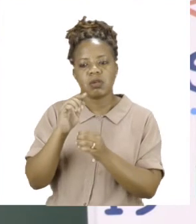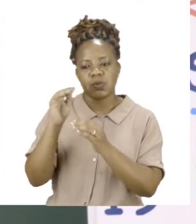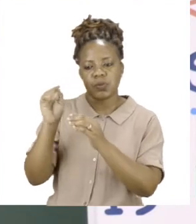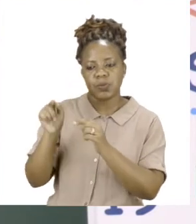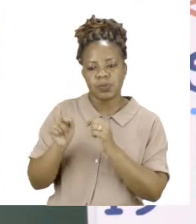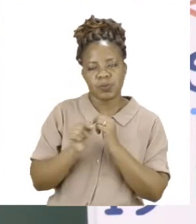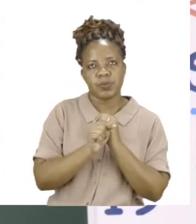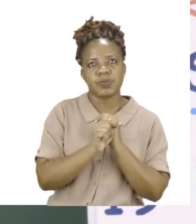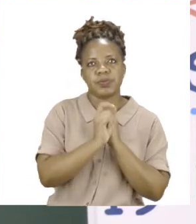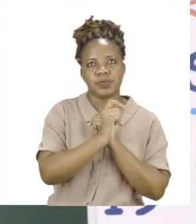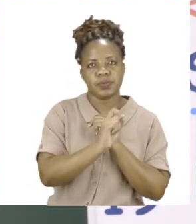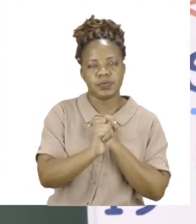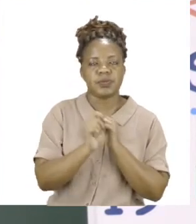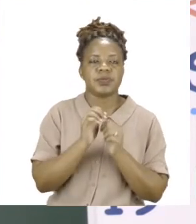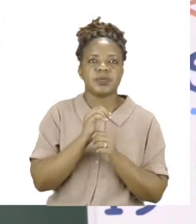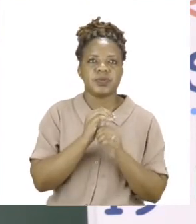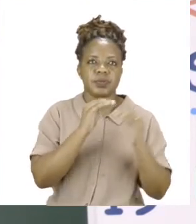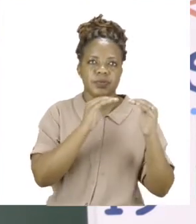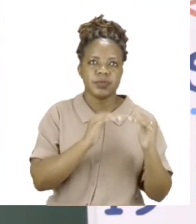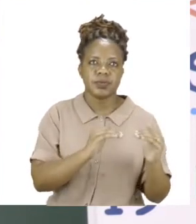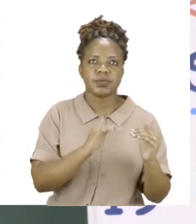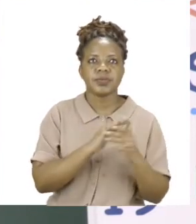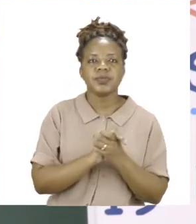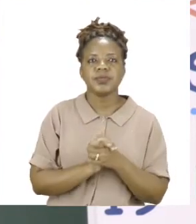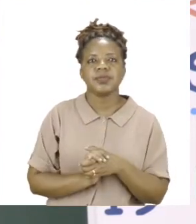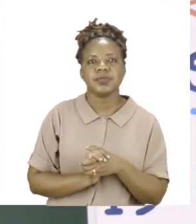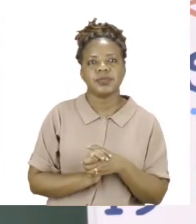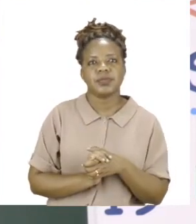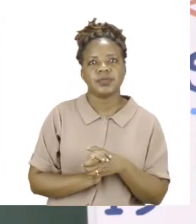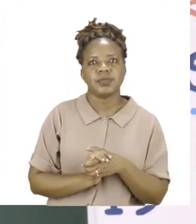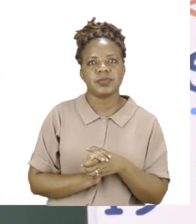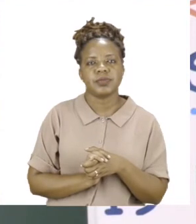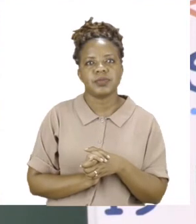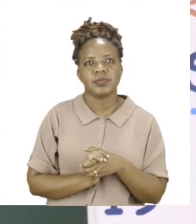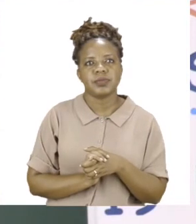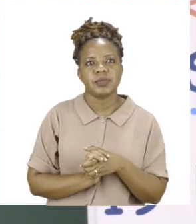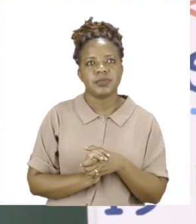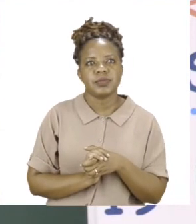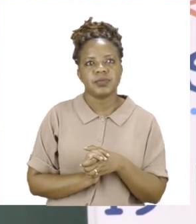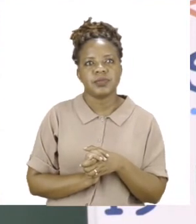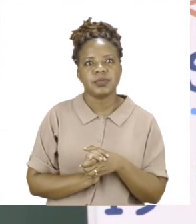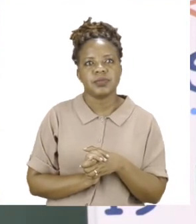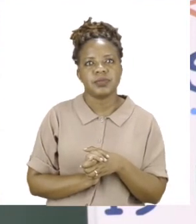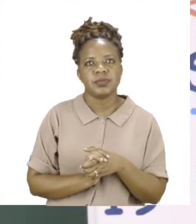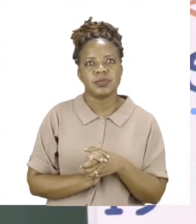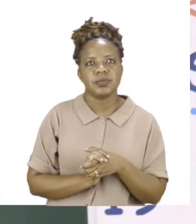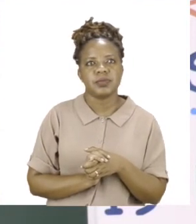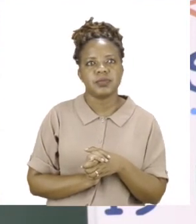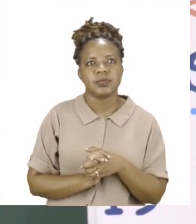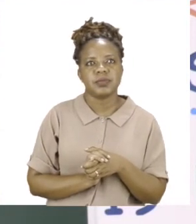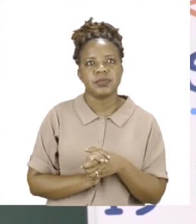of trying to squash my next word, I'm going to move to the next new line. So far,